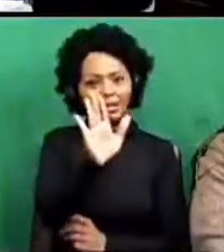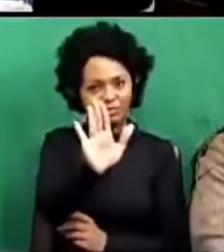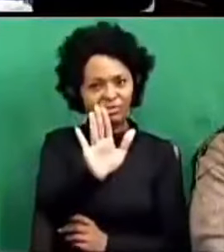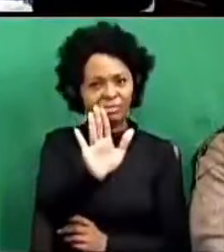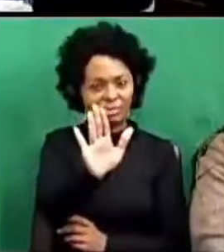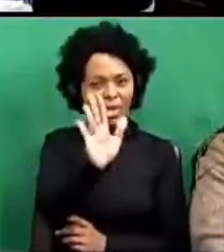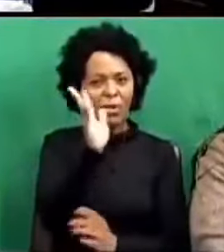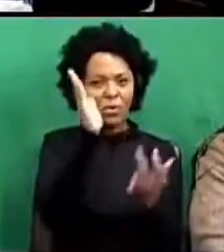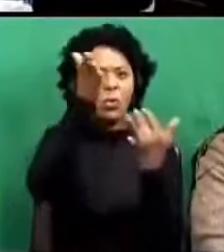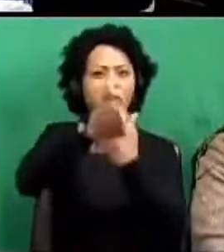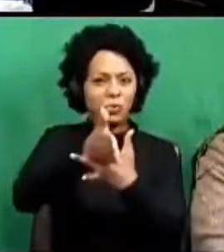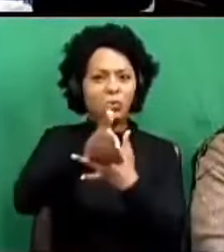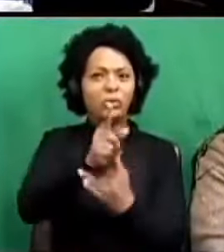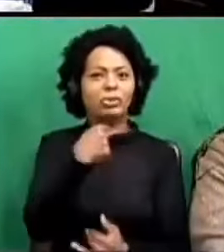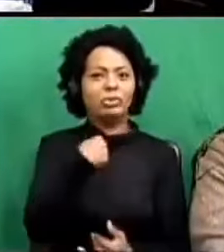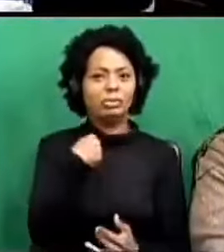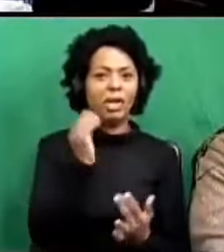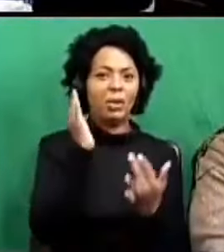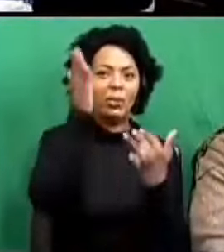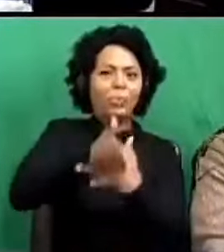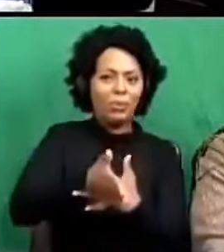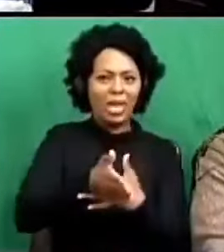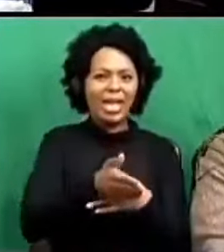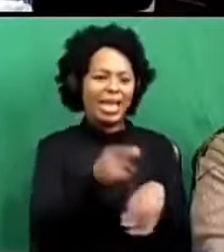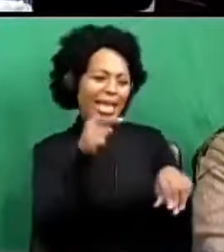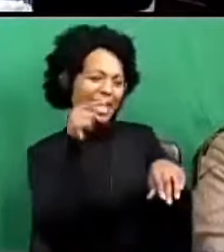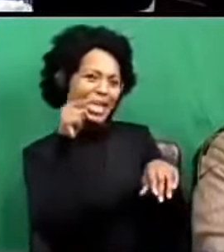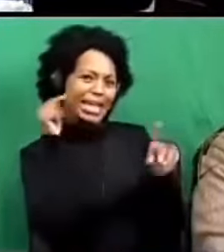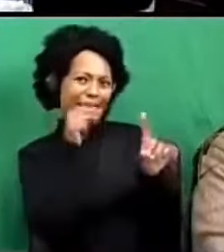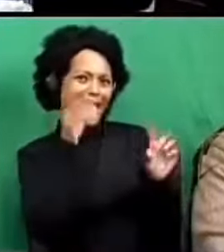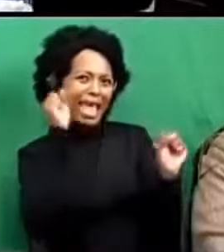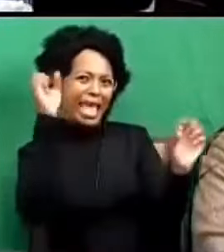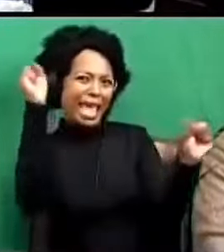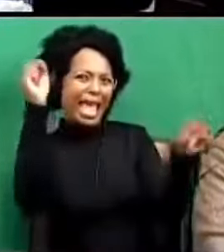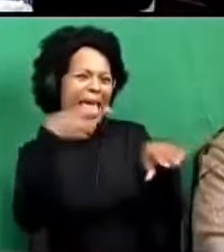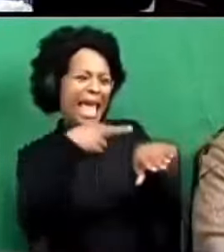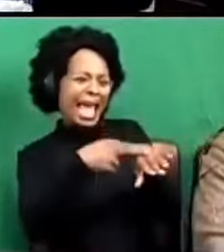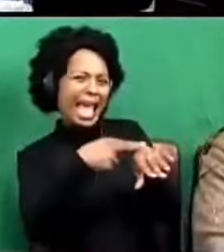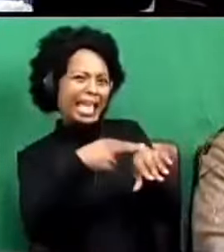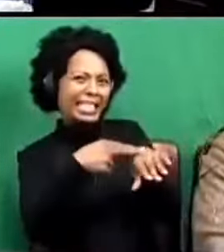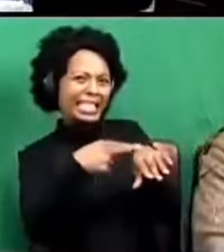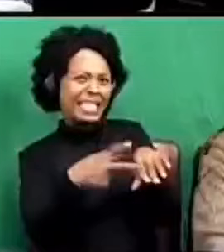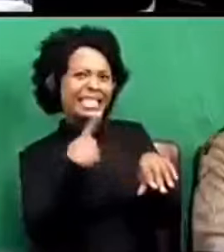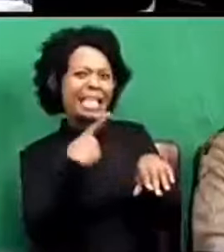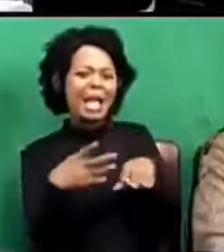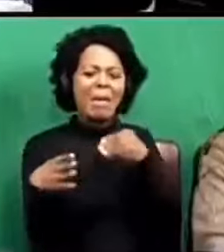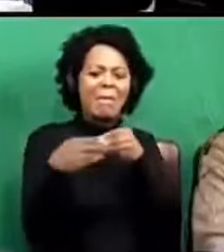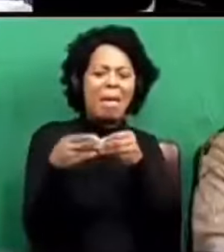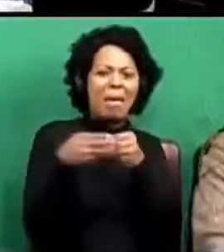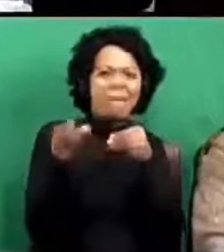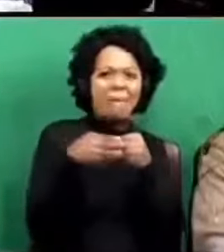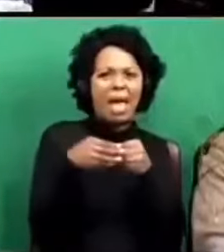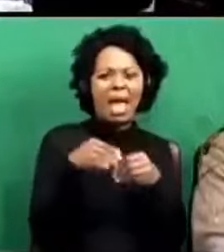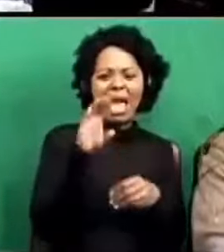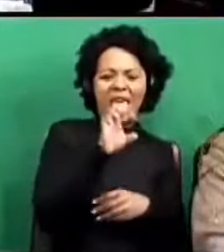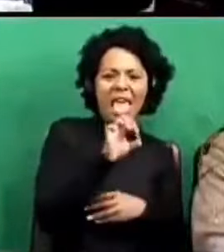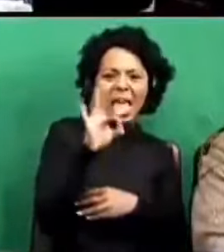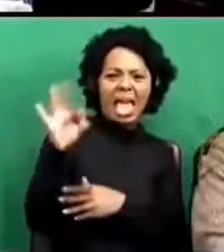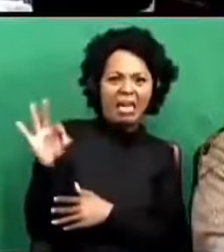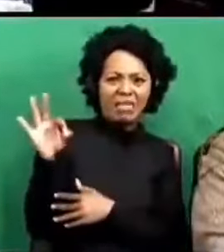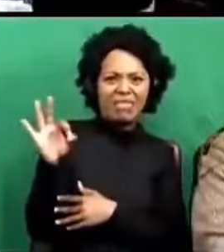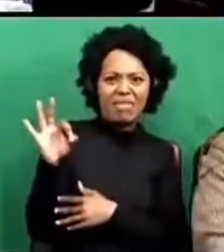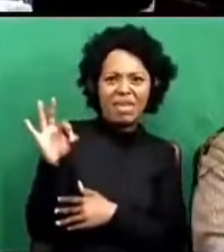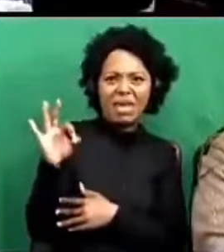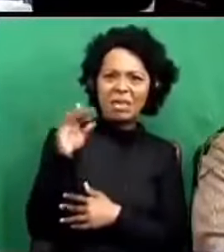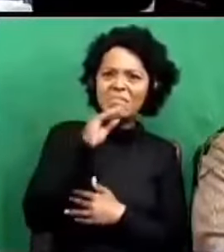actually a very racist assumption that members of the EFF, except the one that